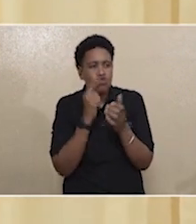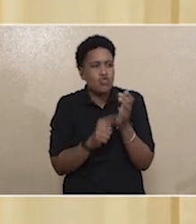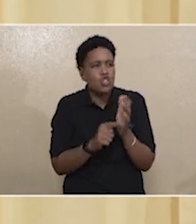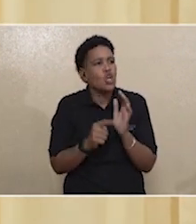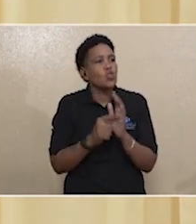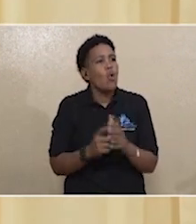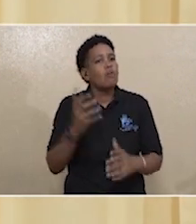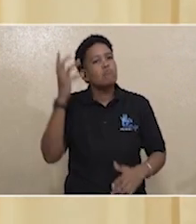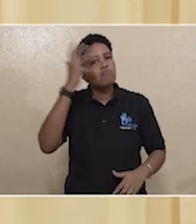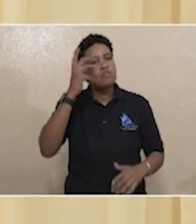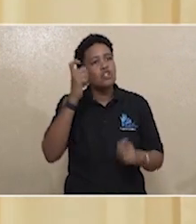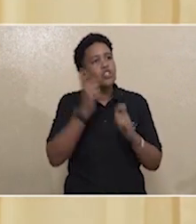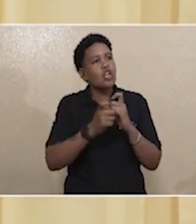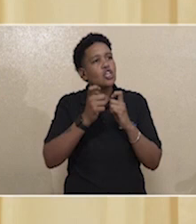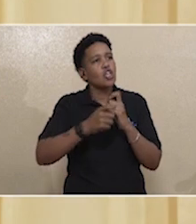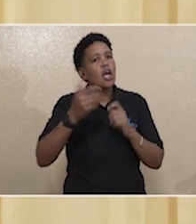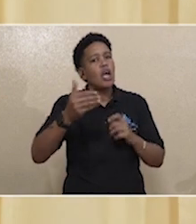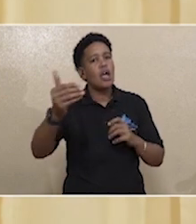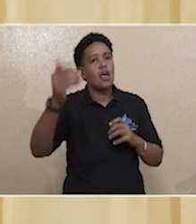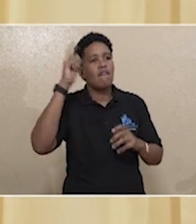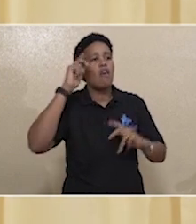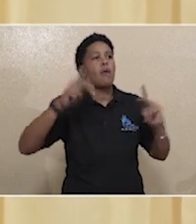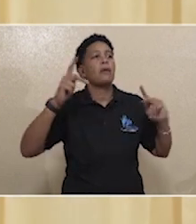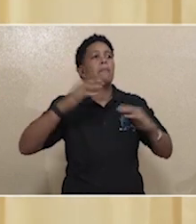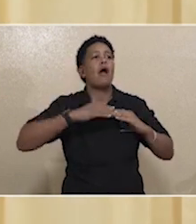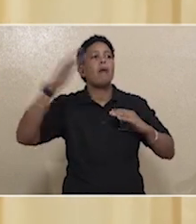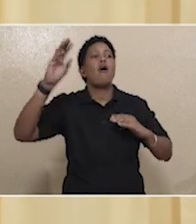shown that and for persons above 60